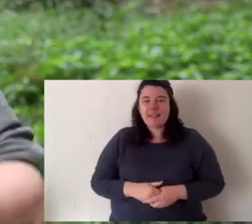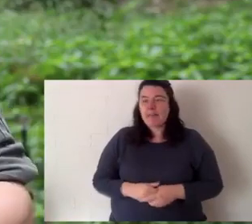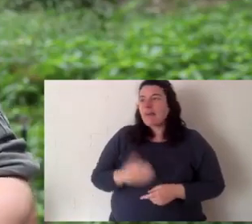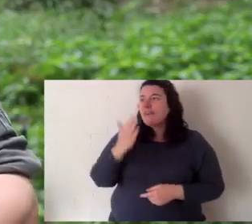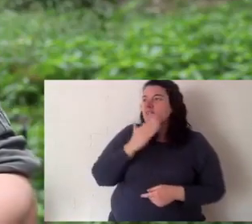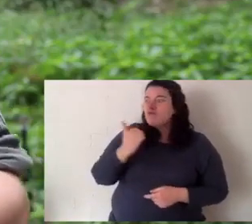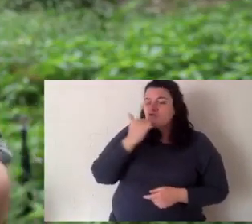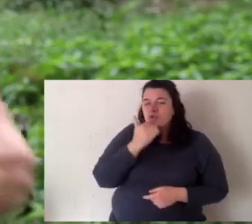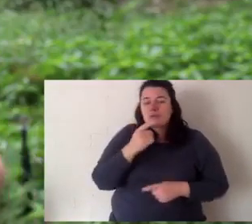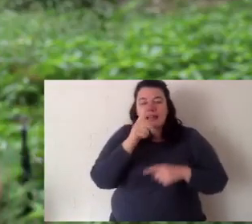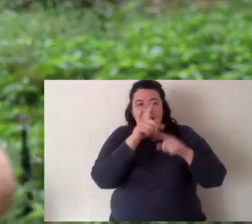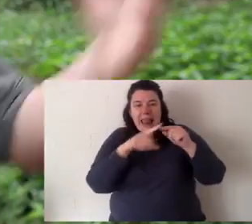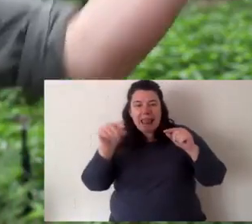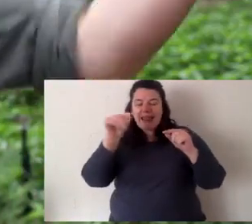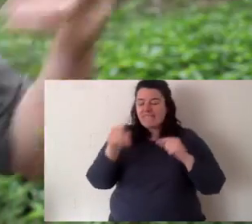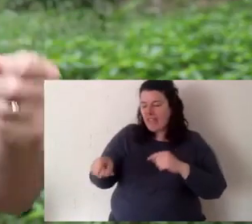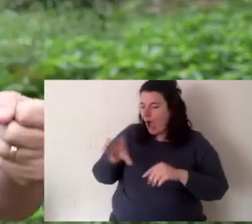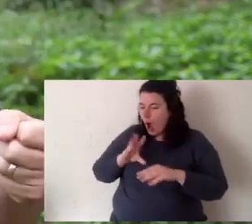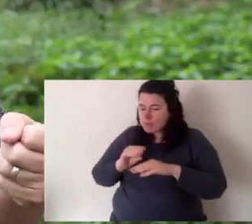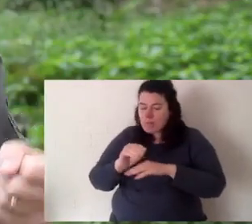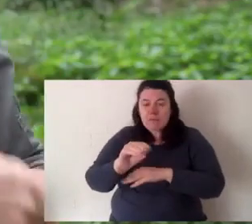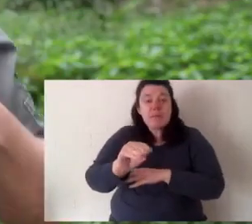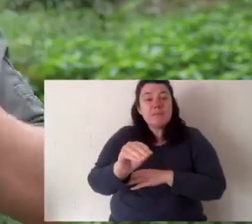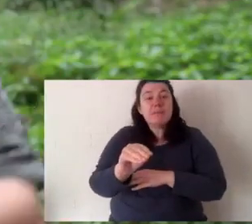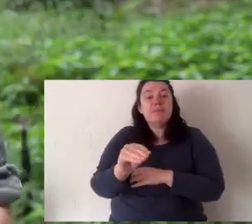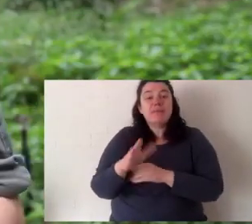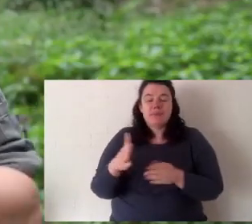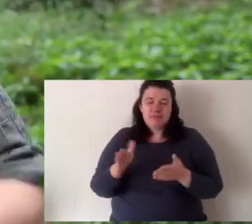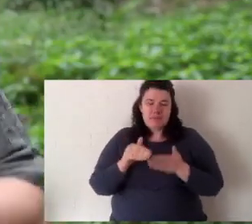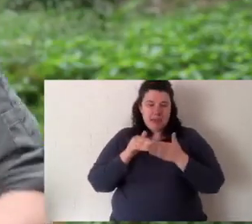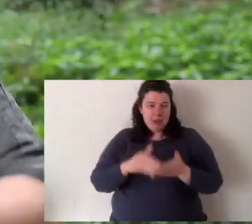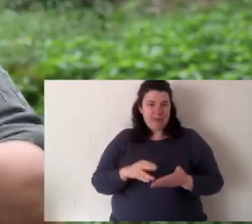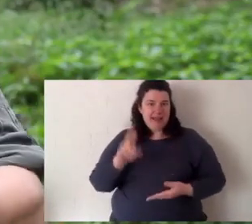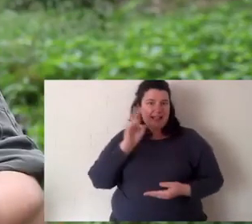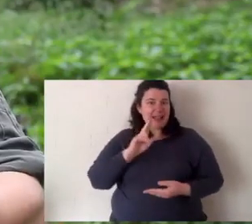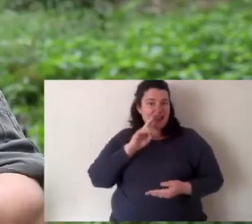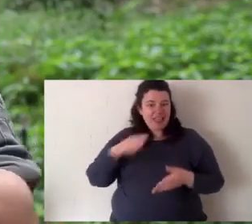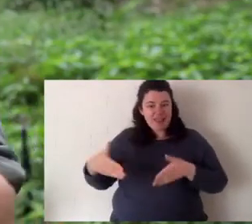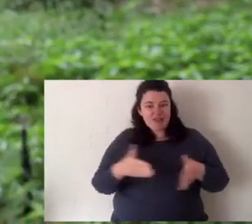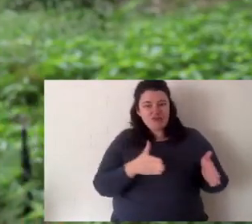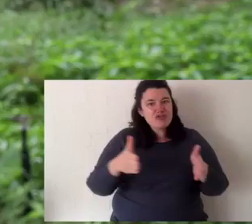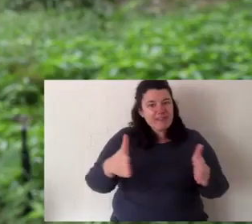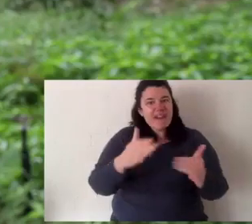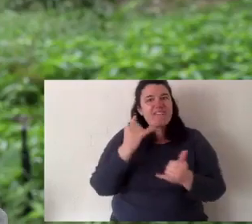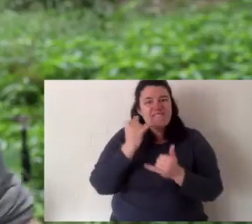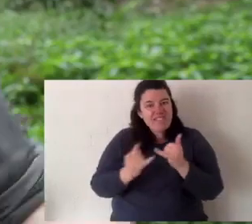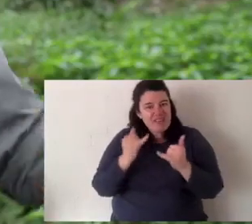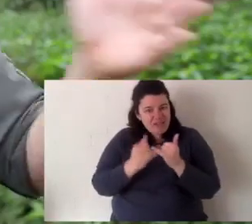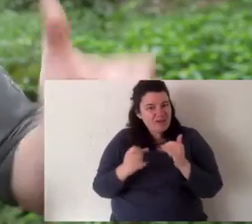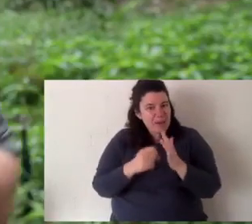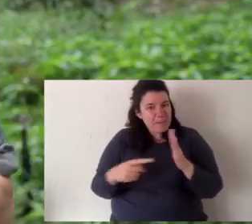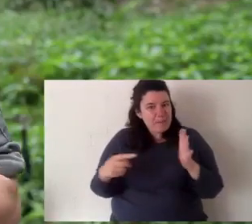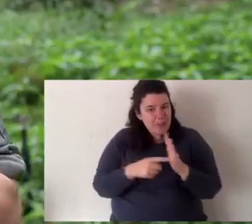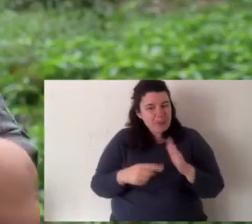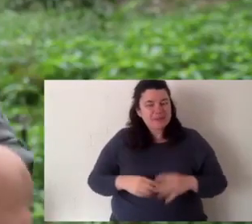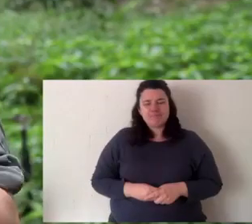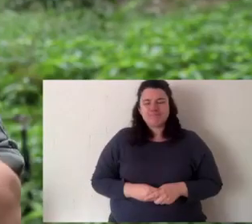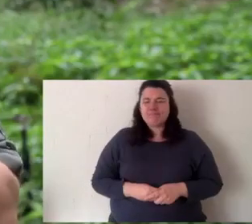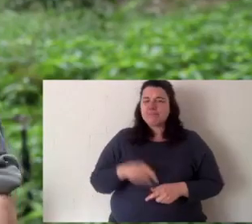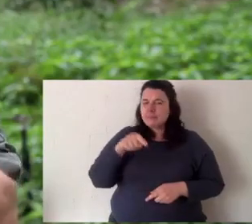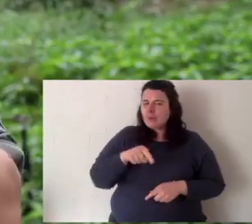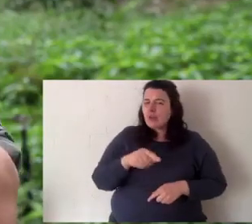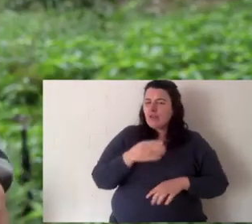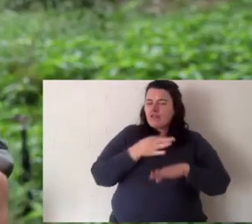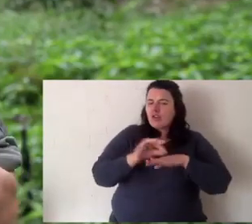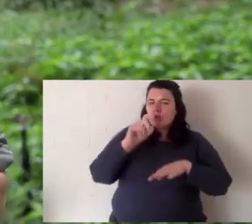waterways clean. And whether that's with bits of fruit or leaves or debris that comes in that they eat, they help clean the waterways. They're a